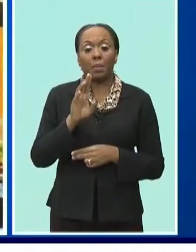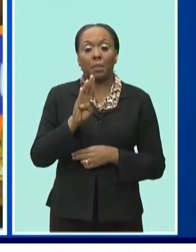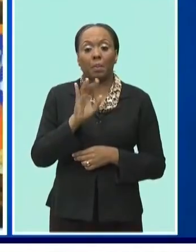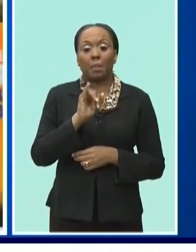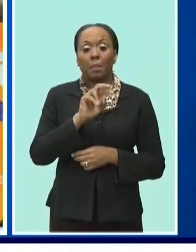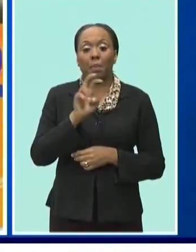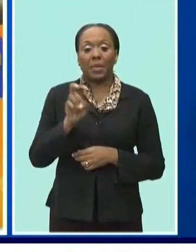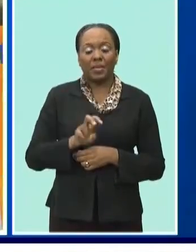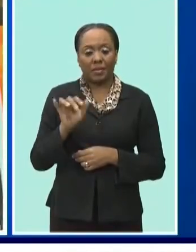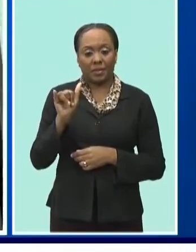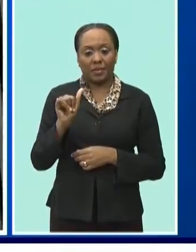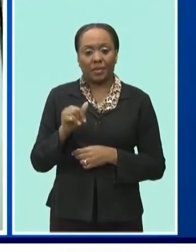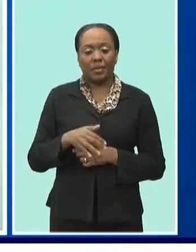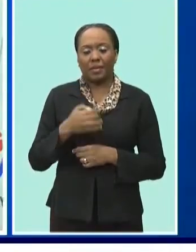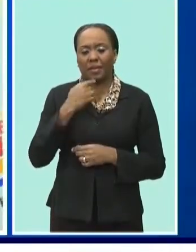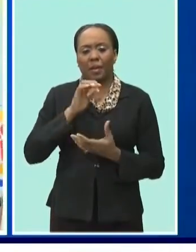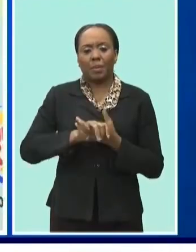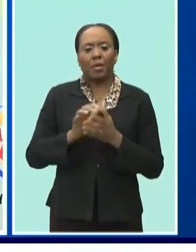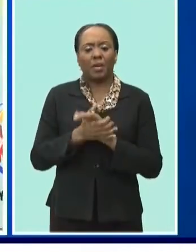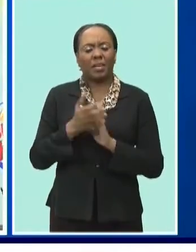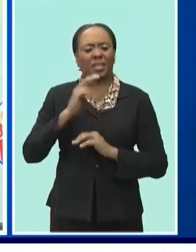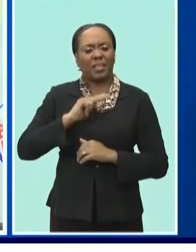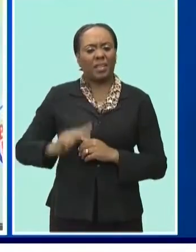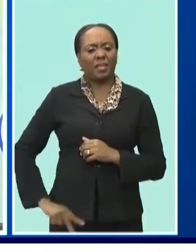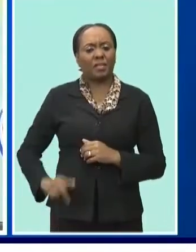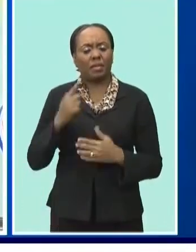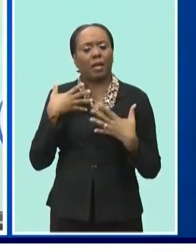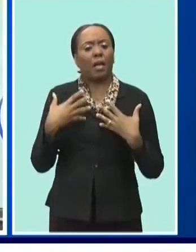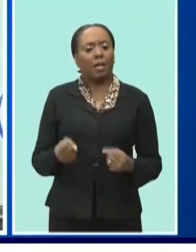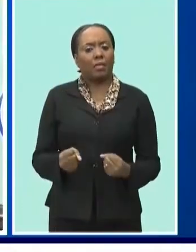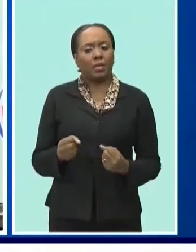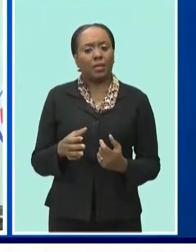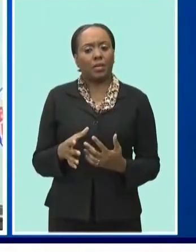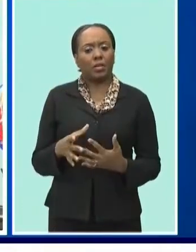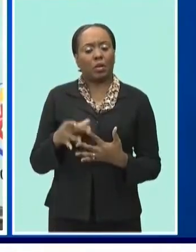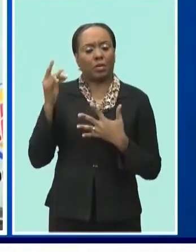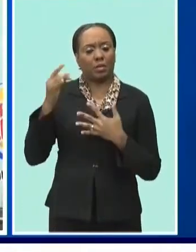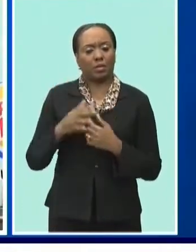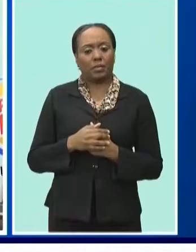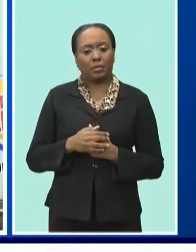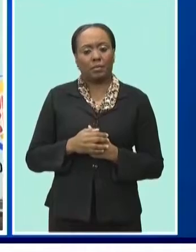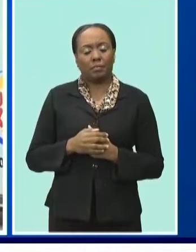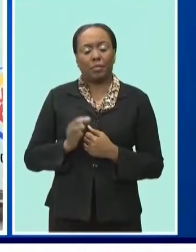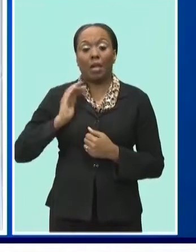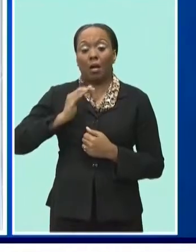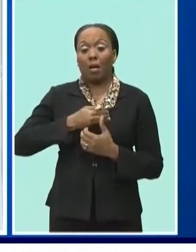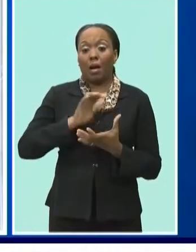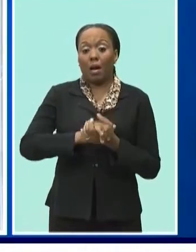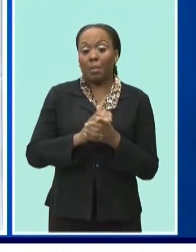food restaurants, Burger King is one of the healthier options. Our hamburgers are not fried.